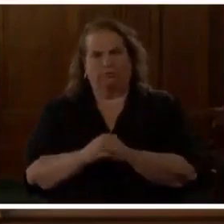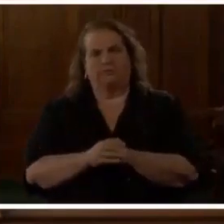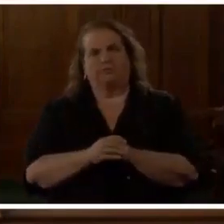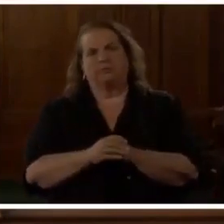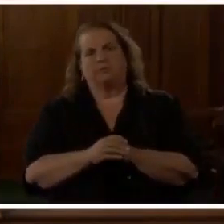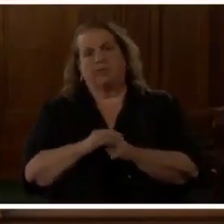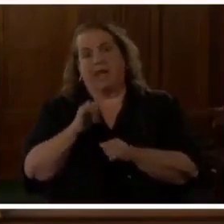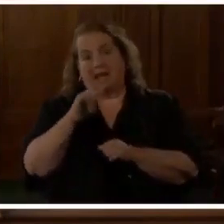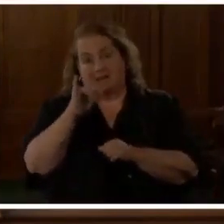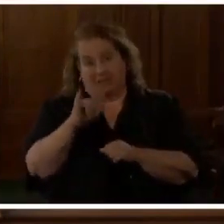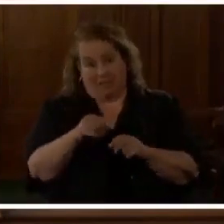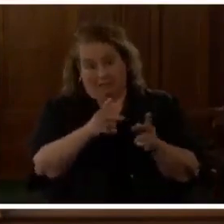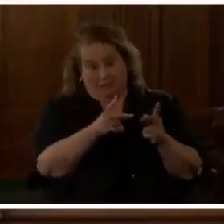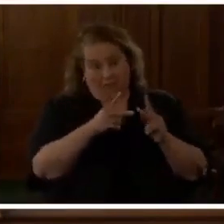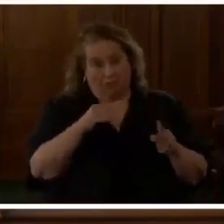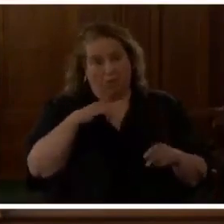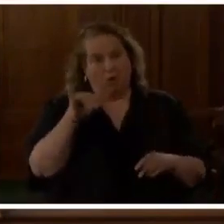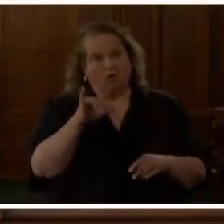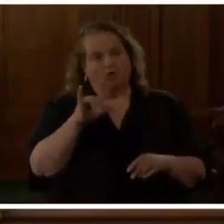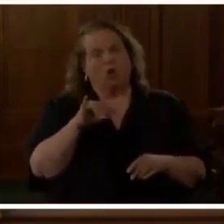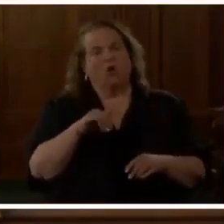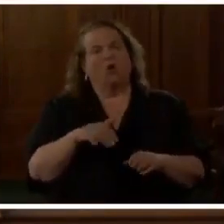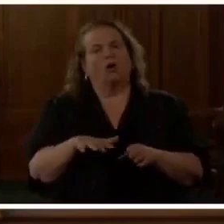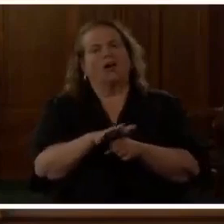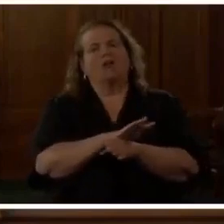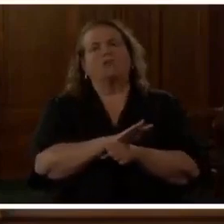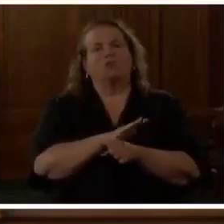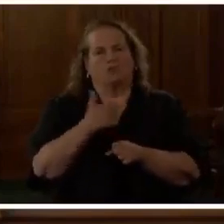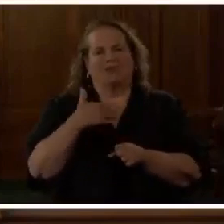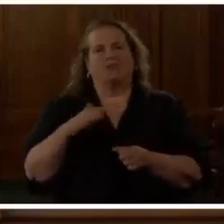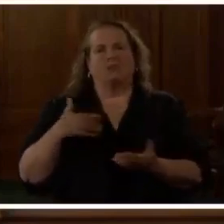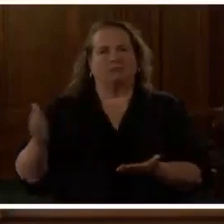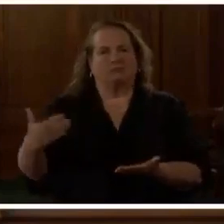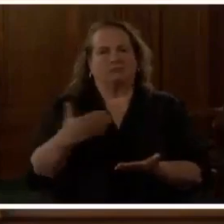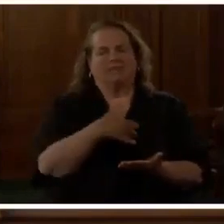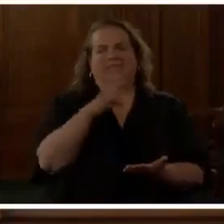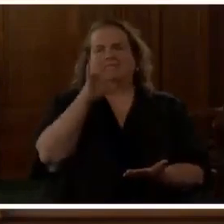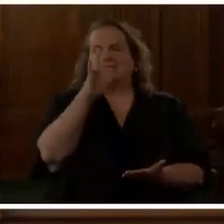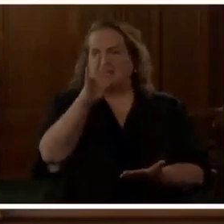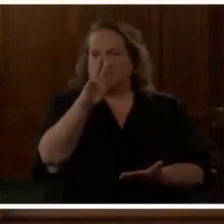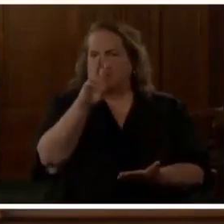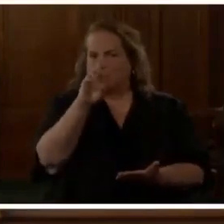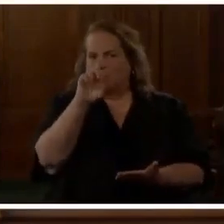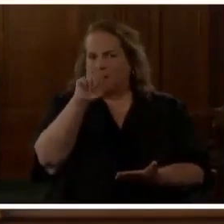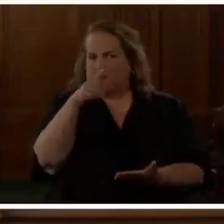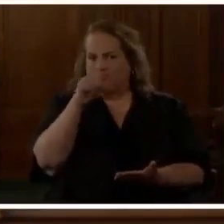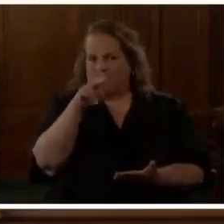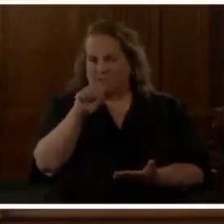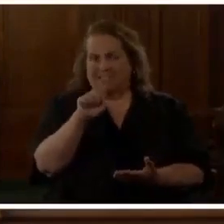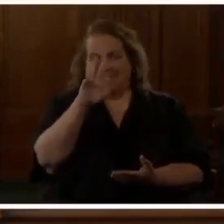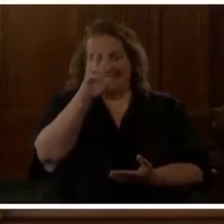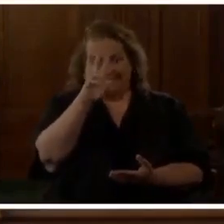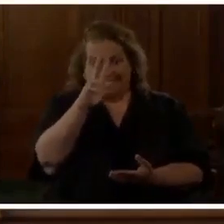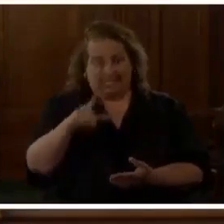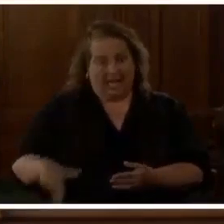At that residence, we will cover a total of seven weapons, six handguns, one shotgun.